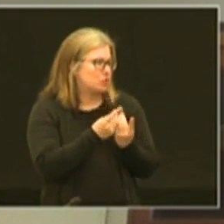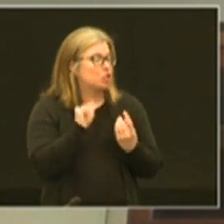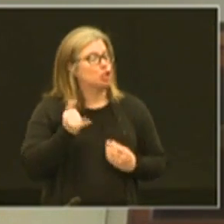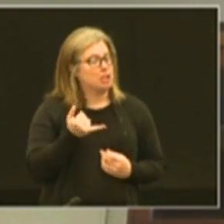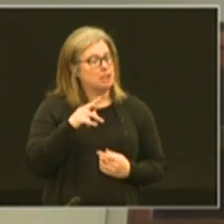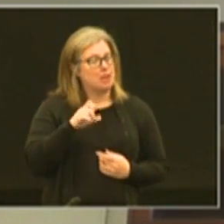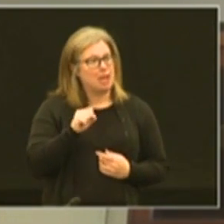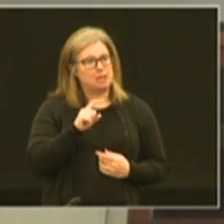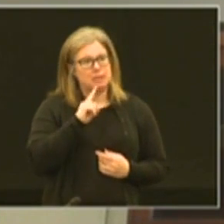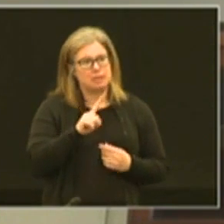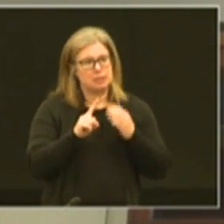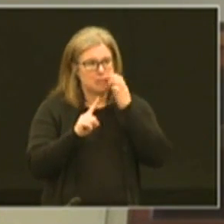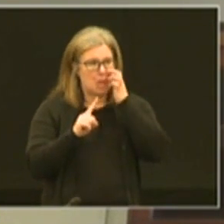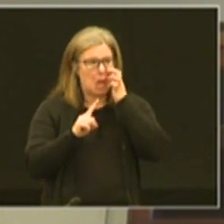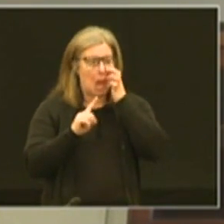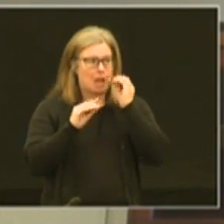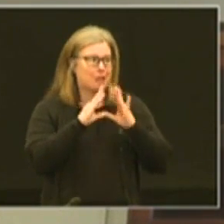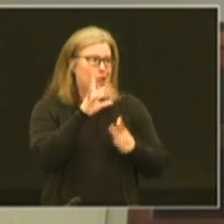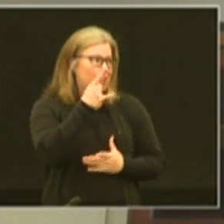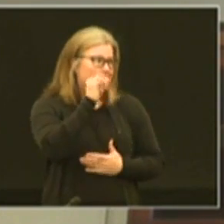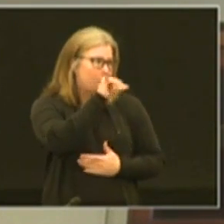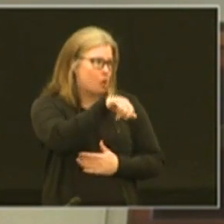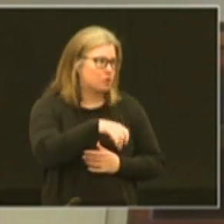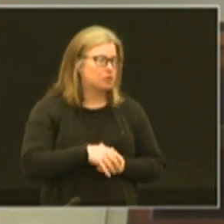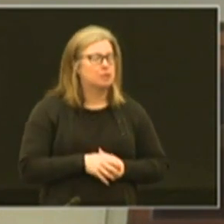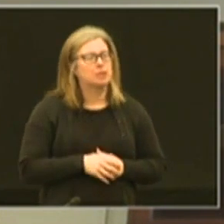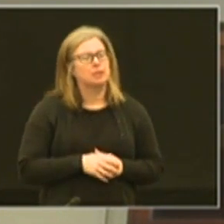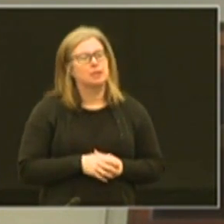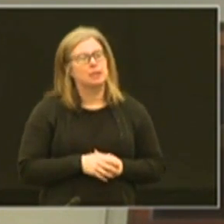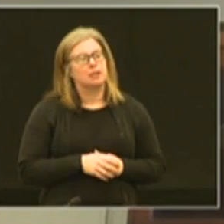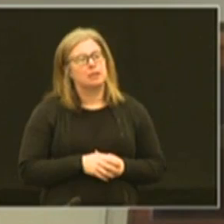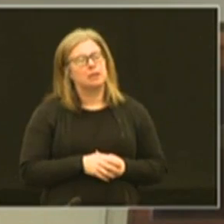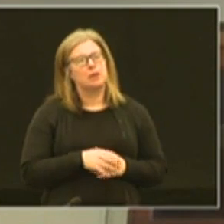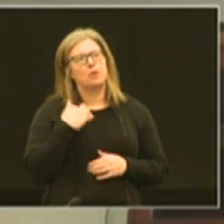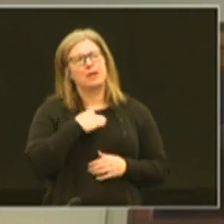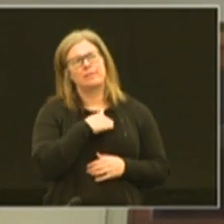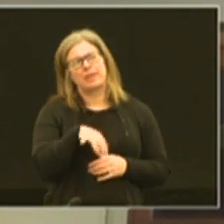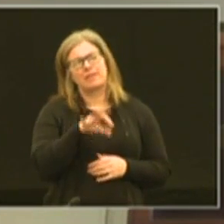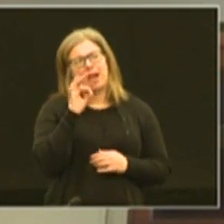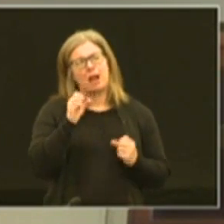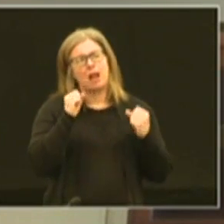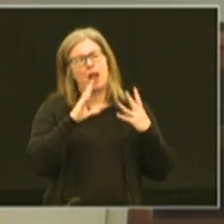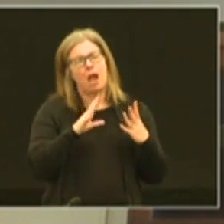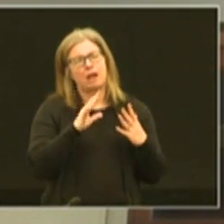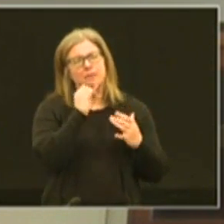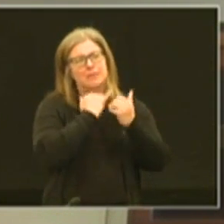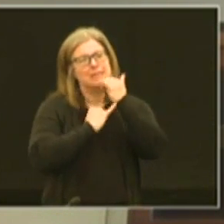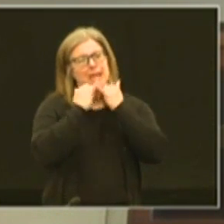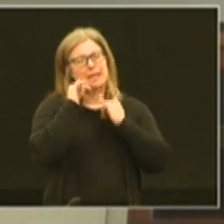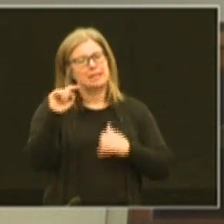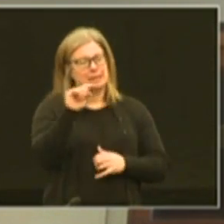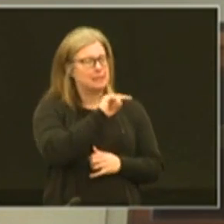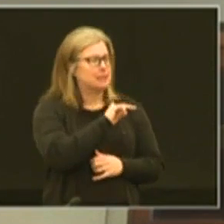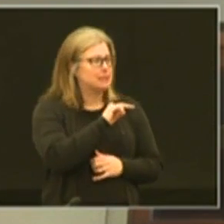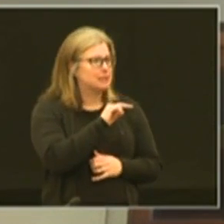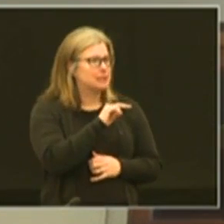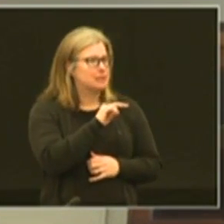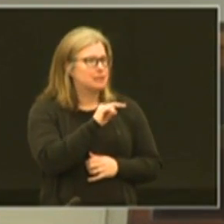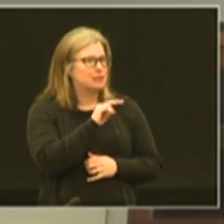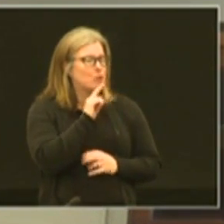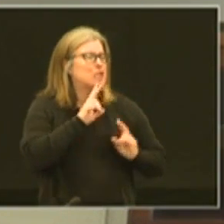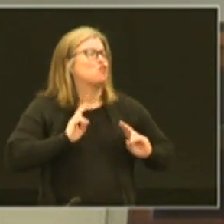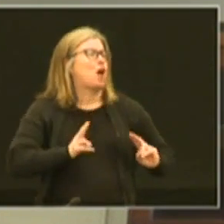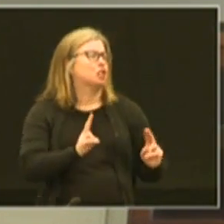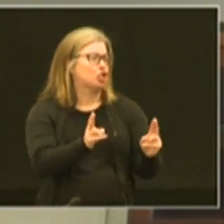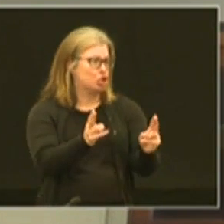JCPS is is clearly one of those and what we found a lot of mistakes out there as I said was the